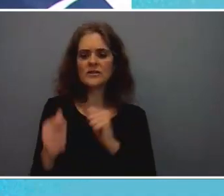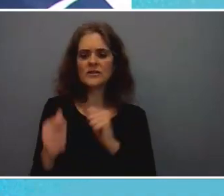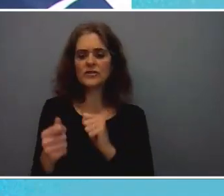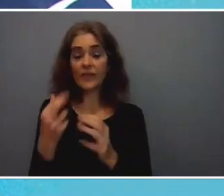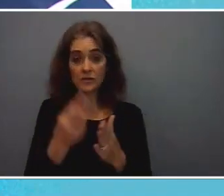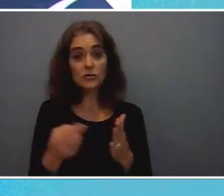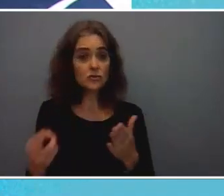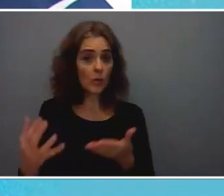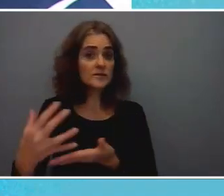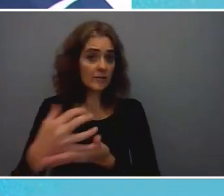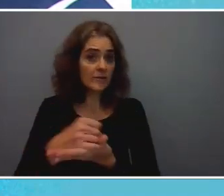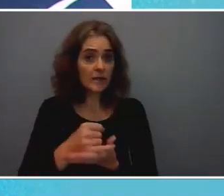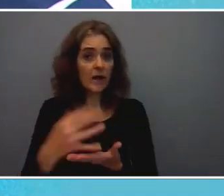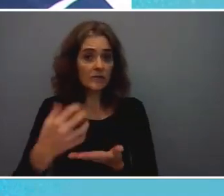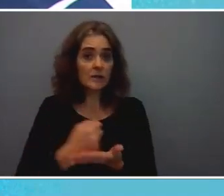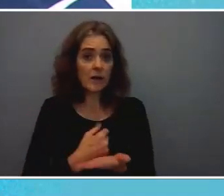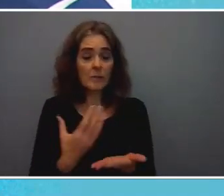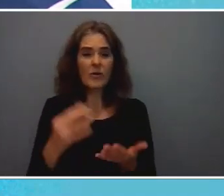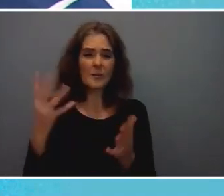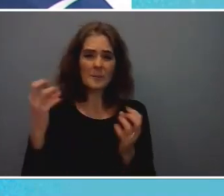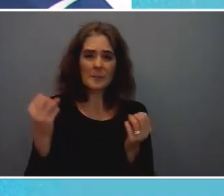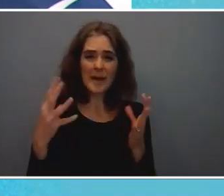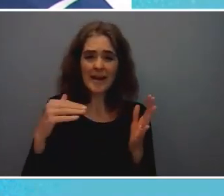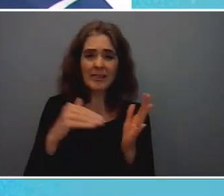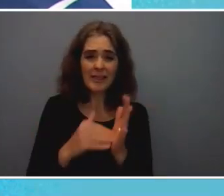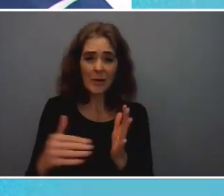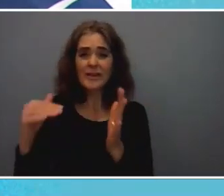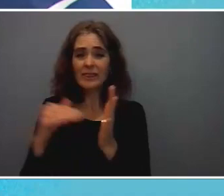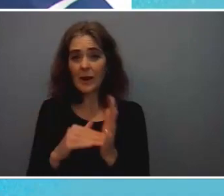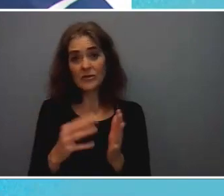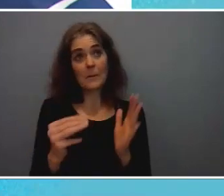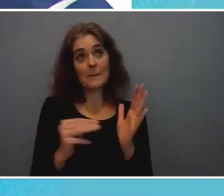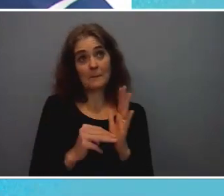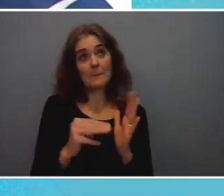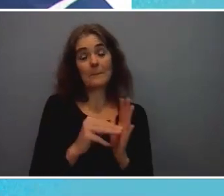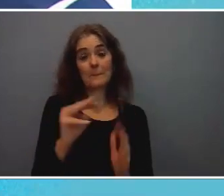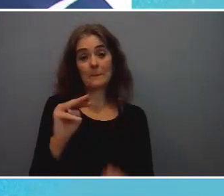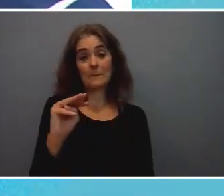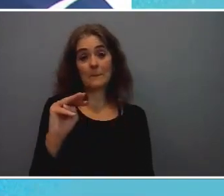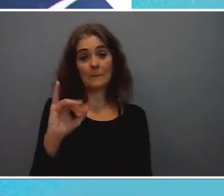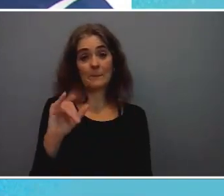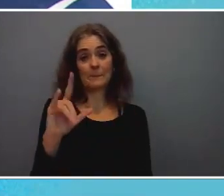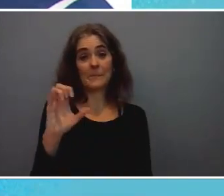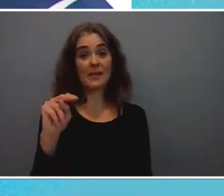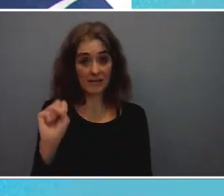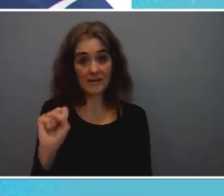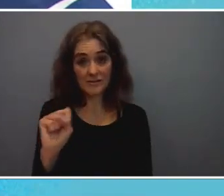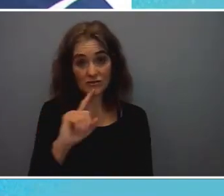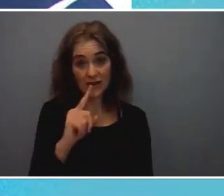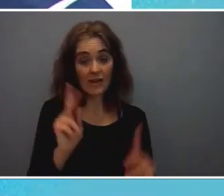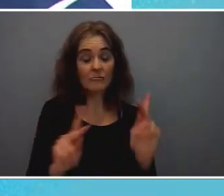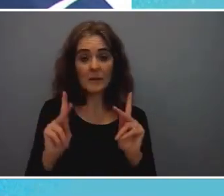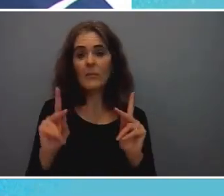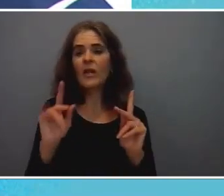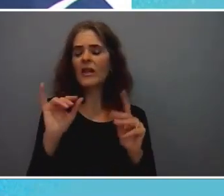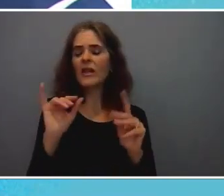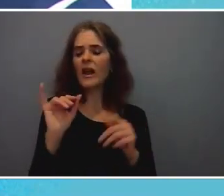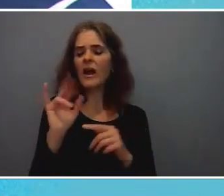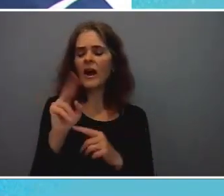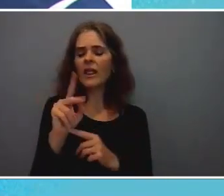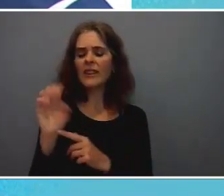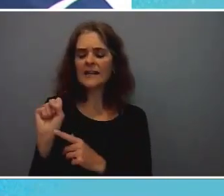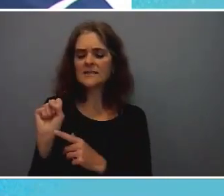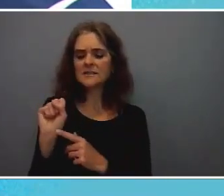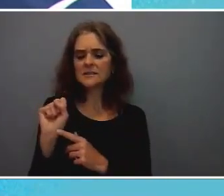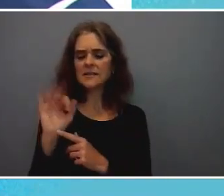for thousands and thousands and millions of people um and unless if we really you know